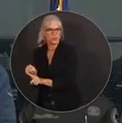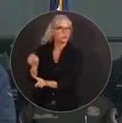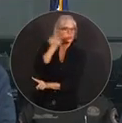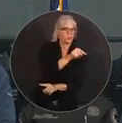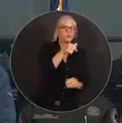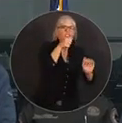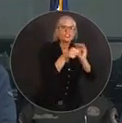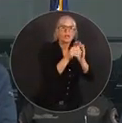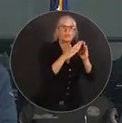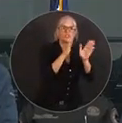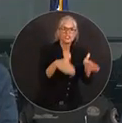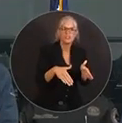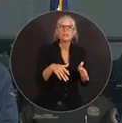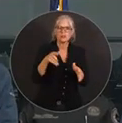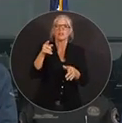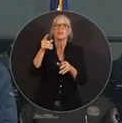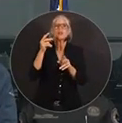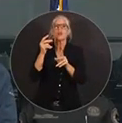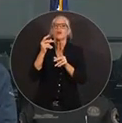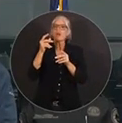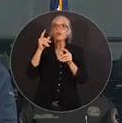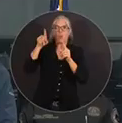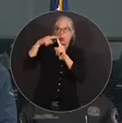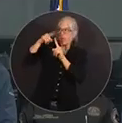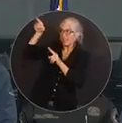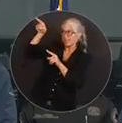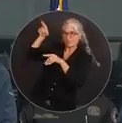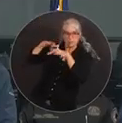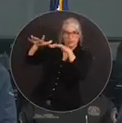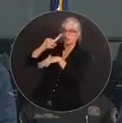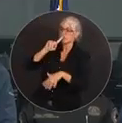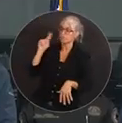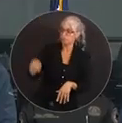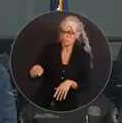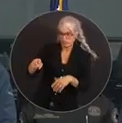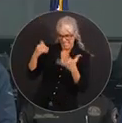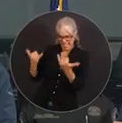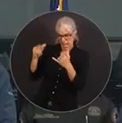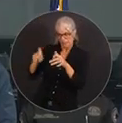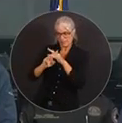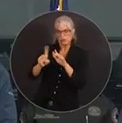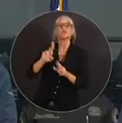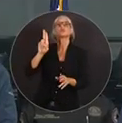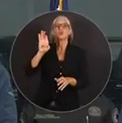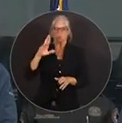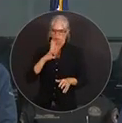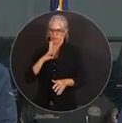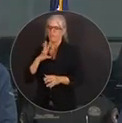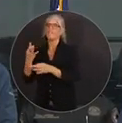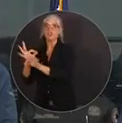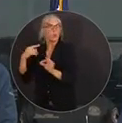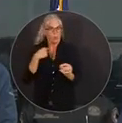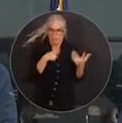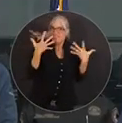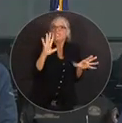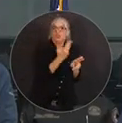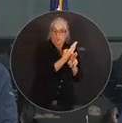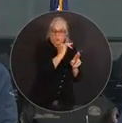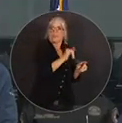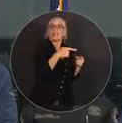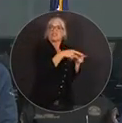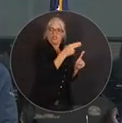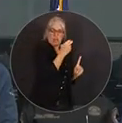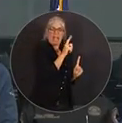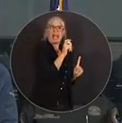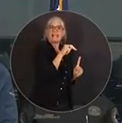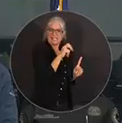active evacuation orders. They did this with Hurricane Helene, they're now doing it with Hurricane Milton, and so if you